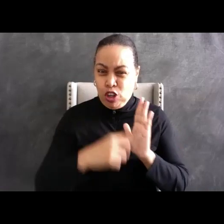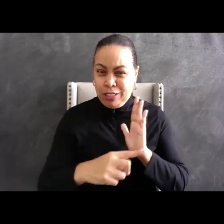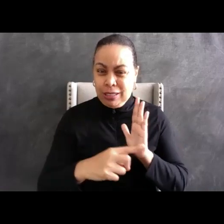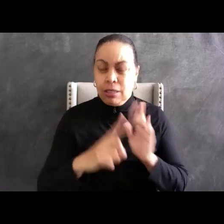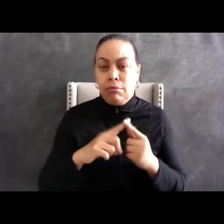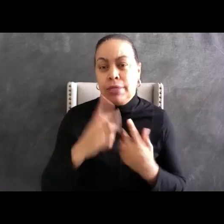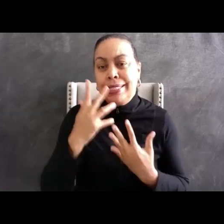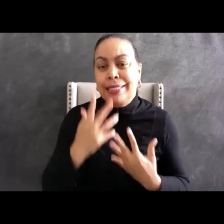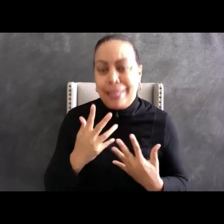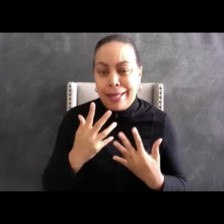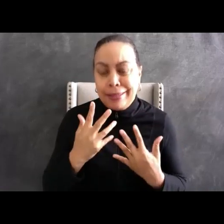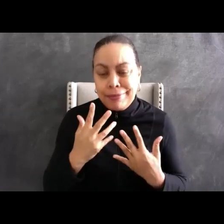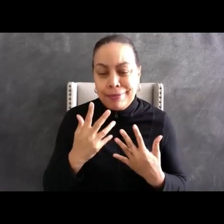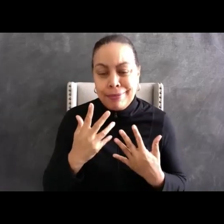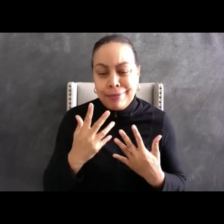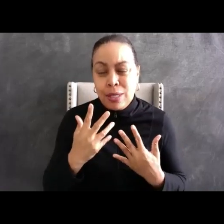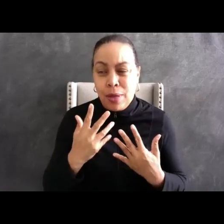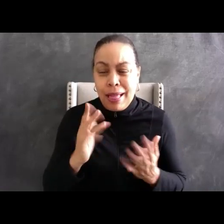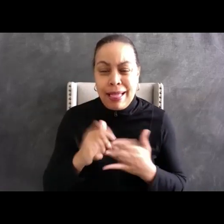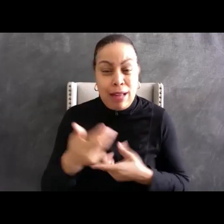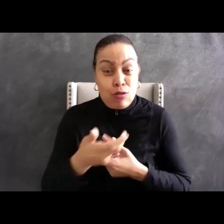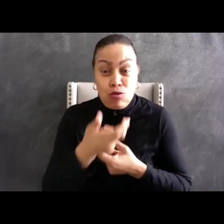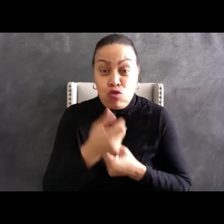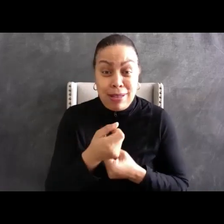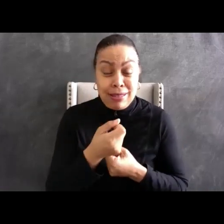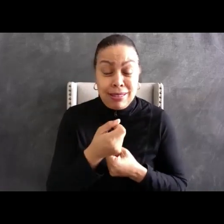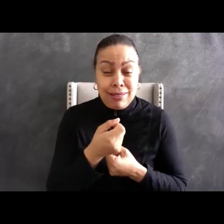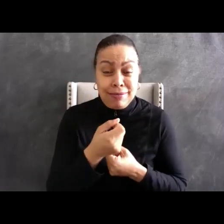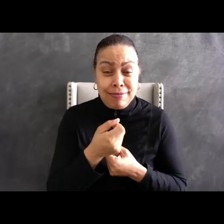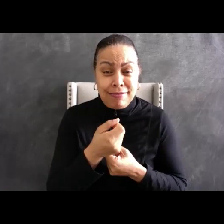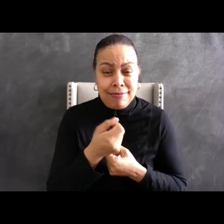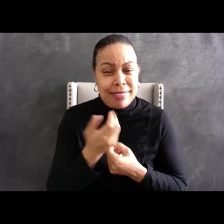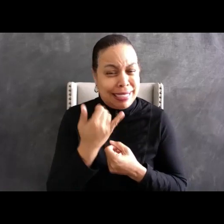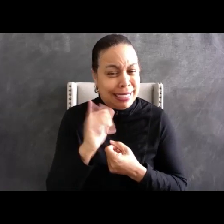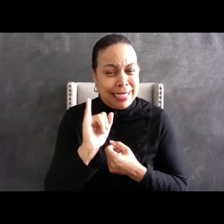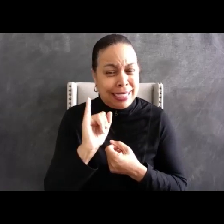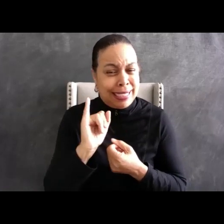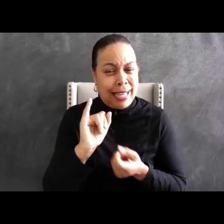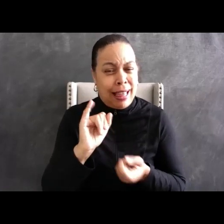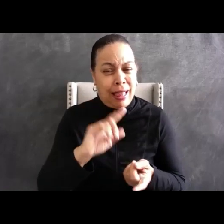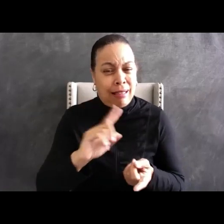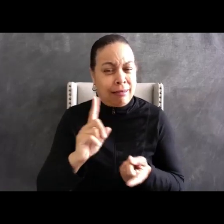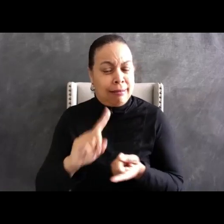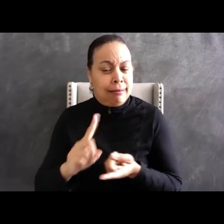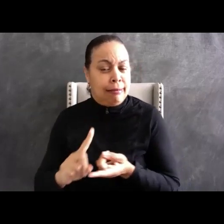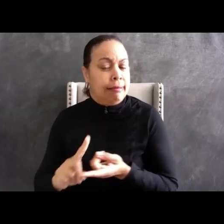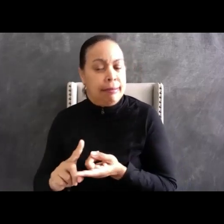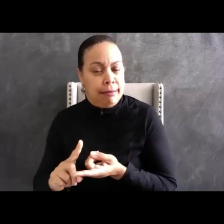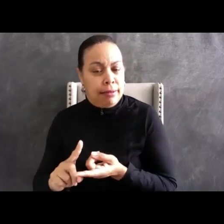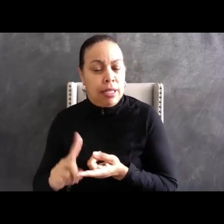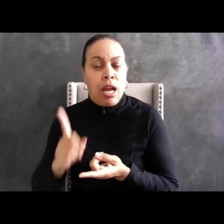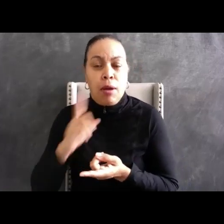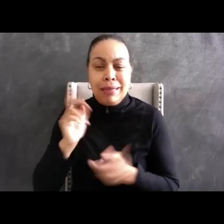force, and the death of African American men and women are more widely witnessed via